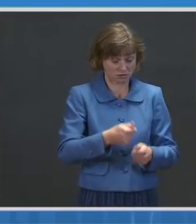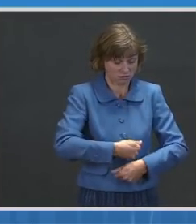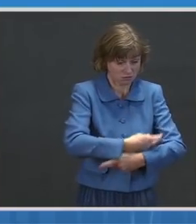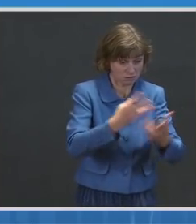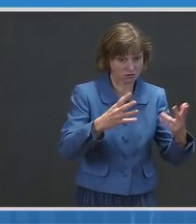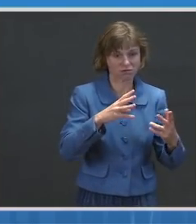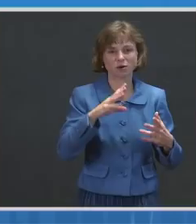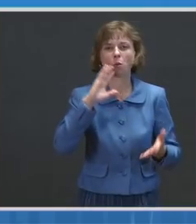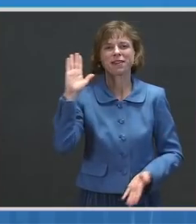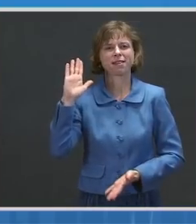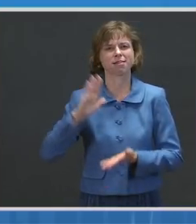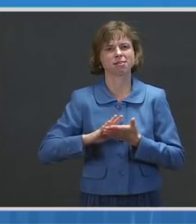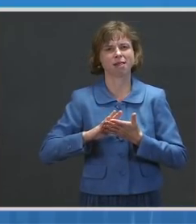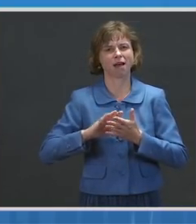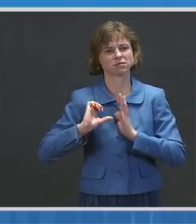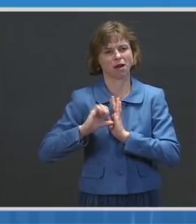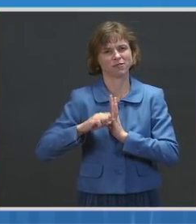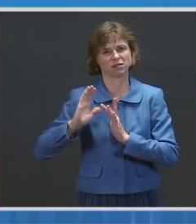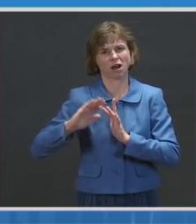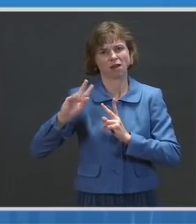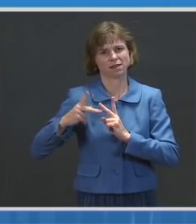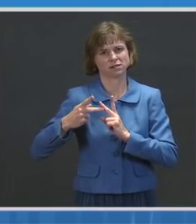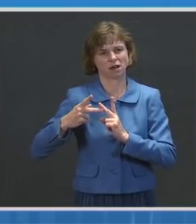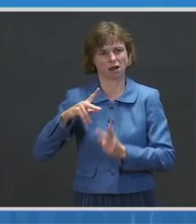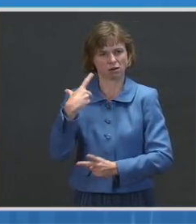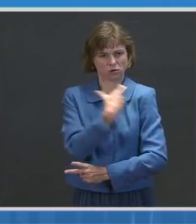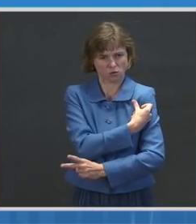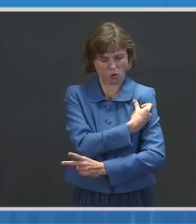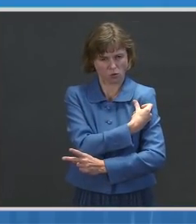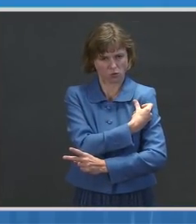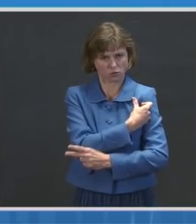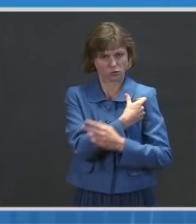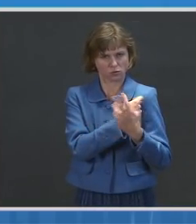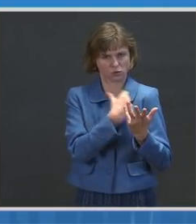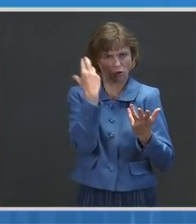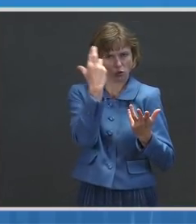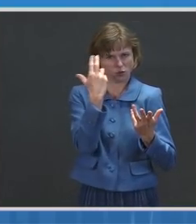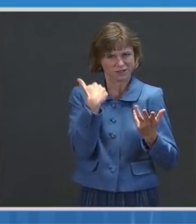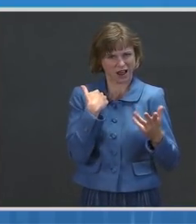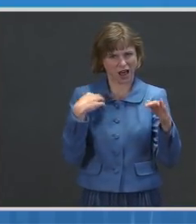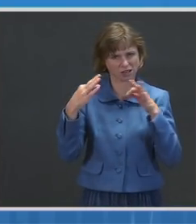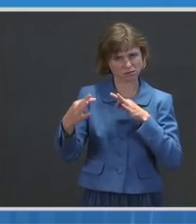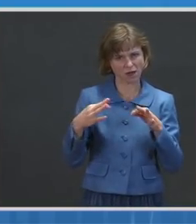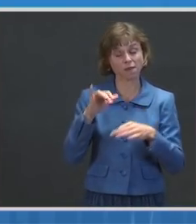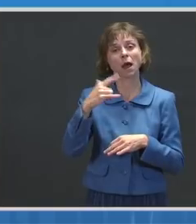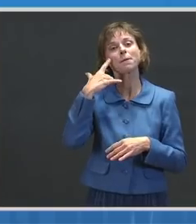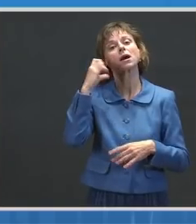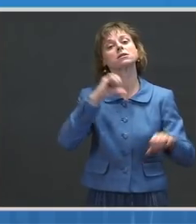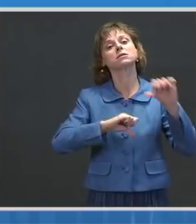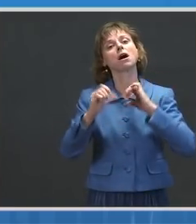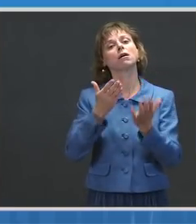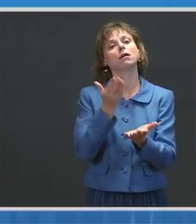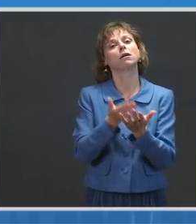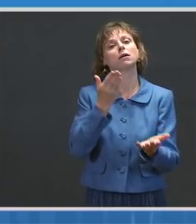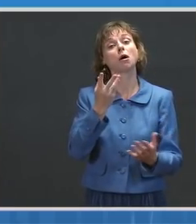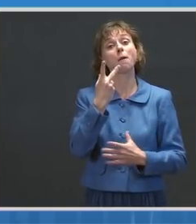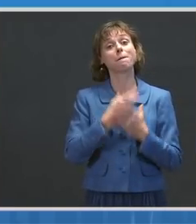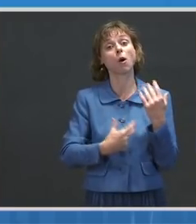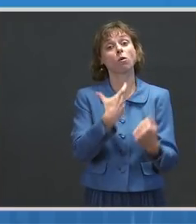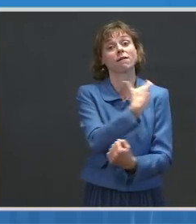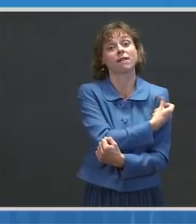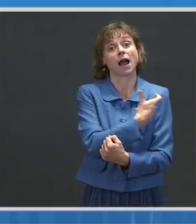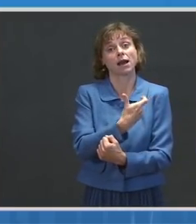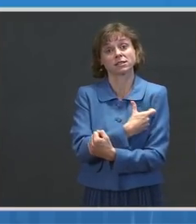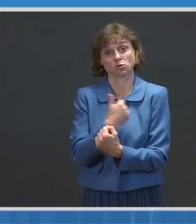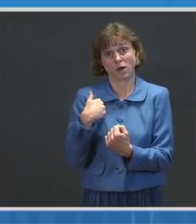Now, the reason for that I have explained in the past because the science has shown in the both of the vaccines that we